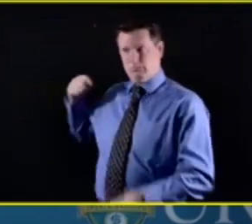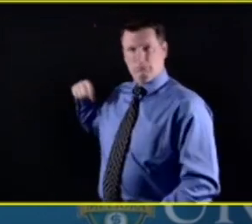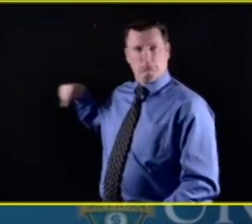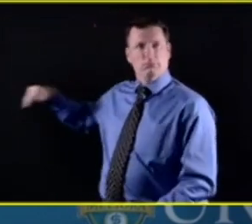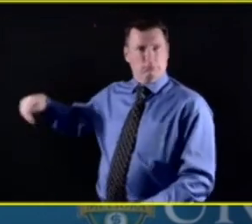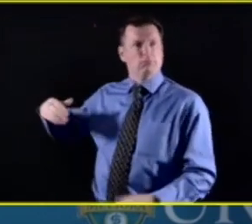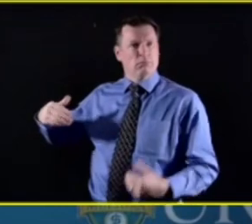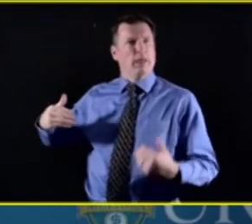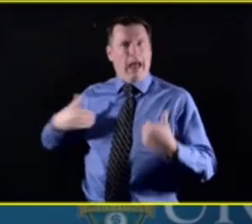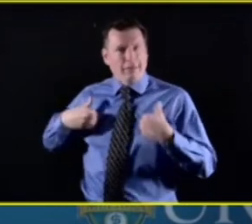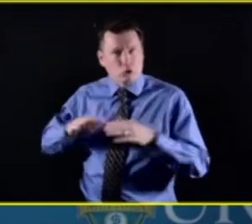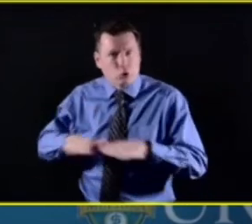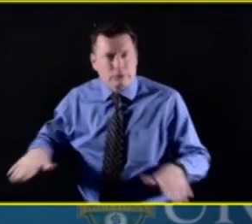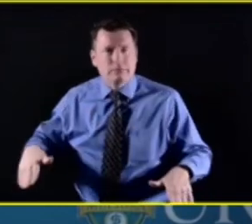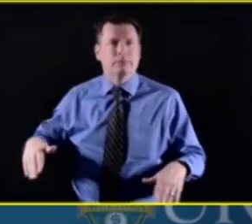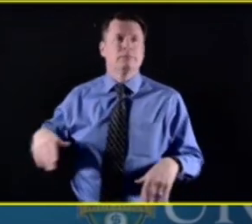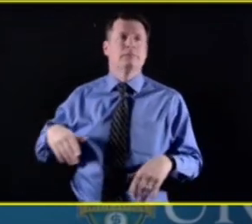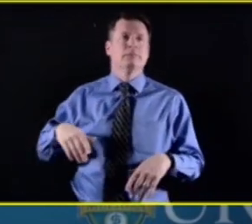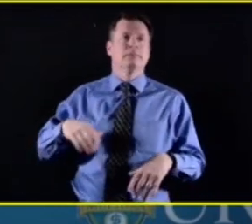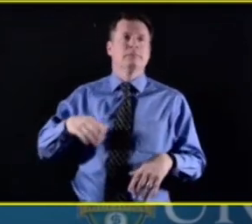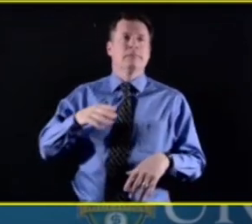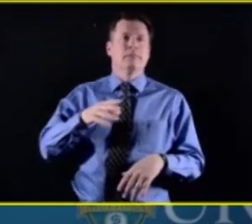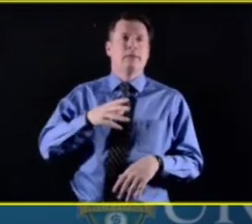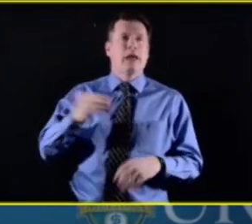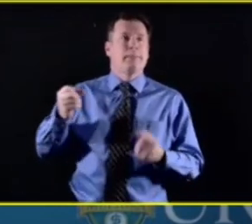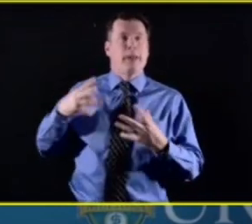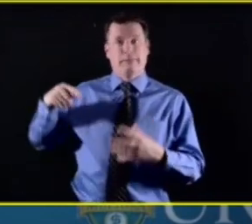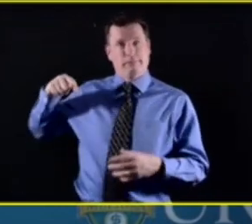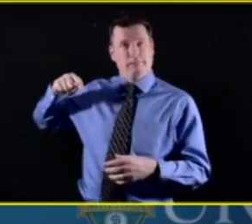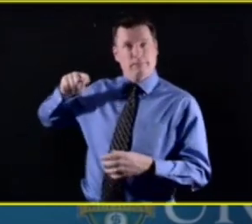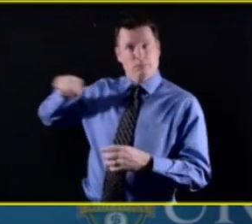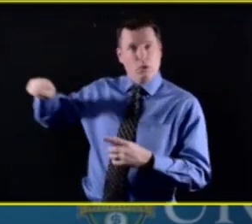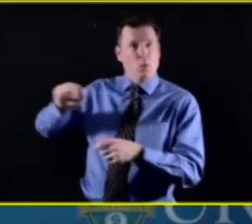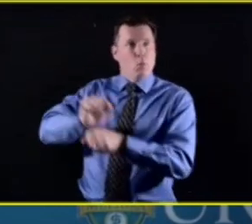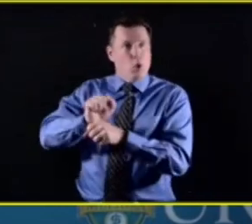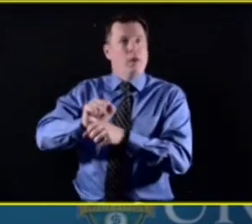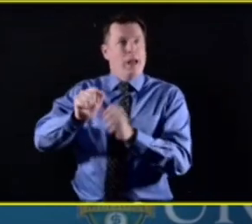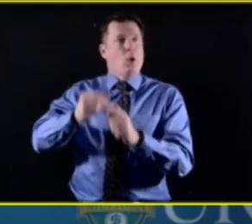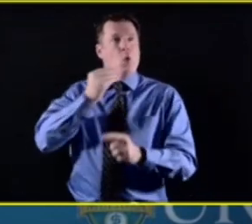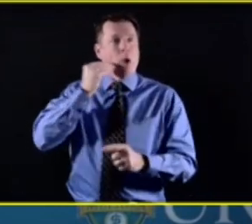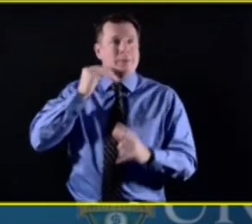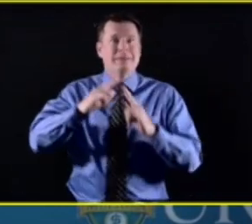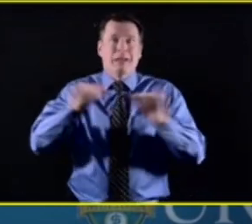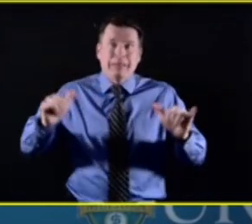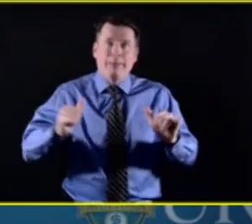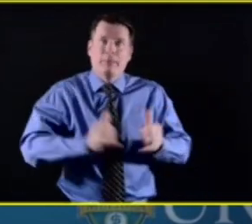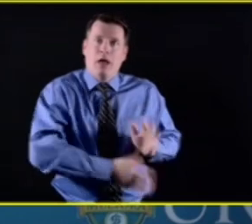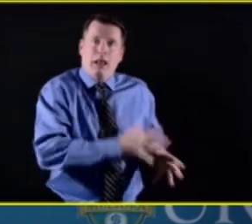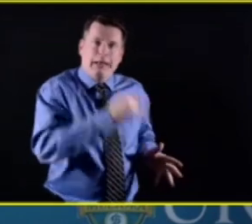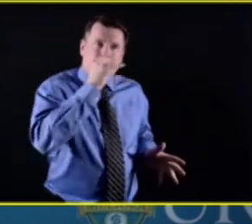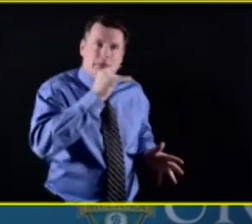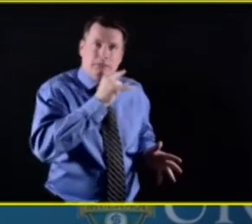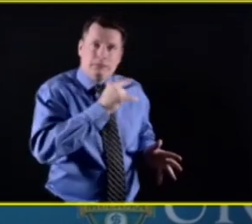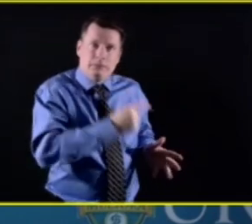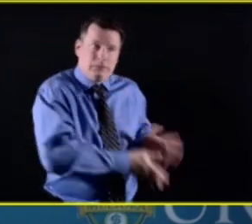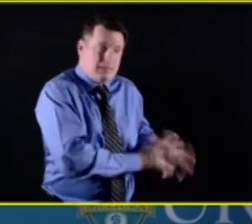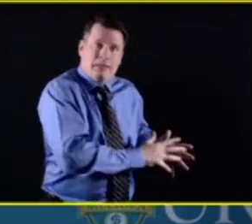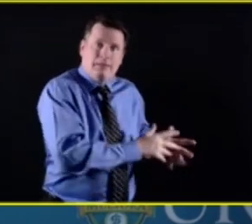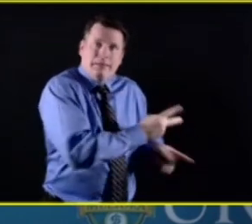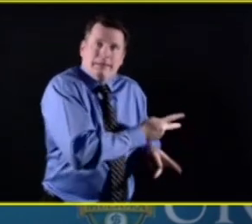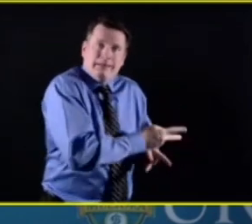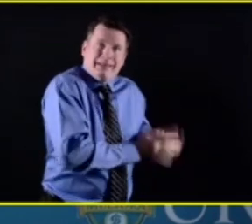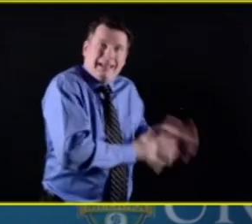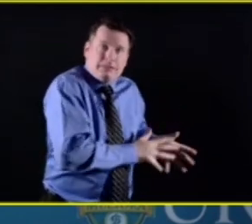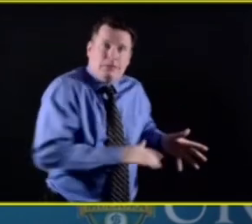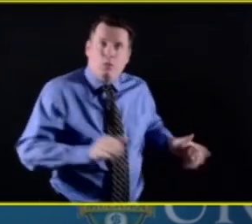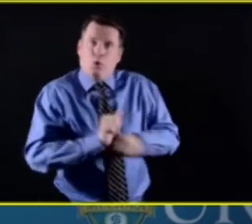lot of my mom friends are working from home and they're asking me, how do I feel that, how do I not feel guilty for